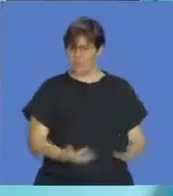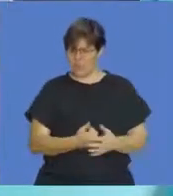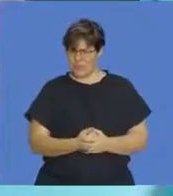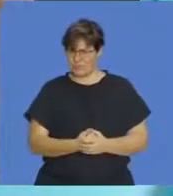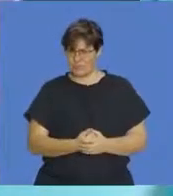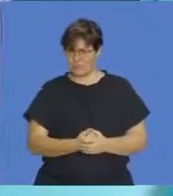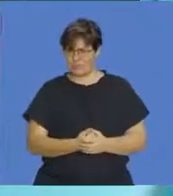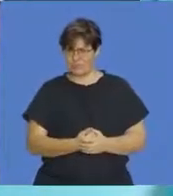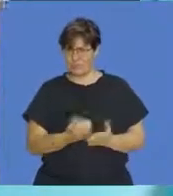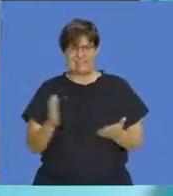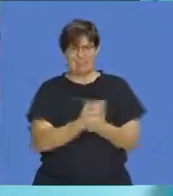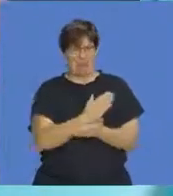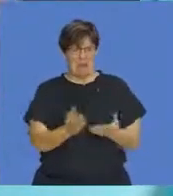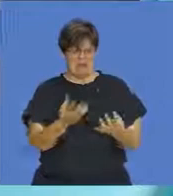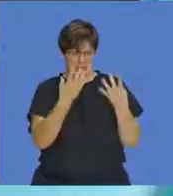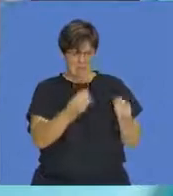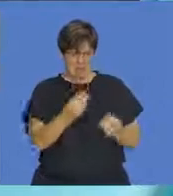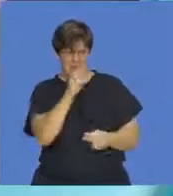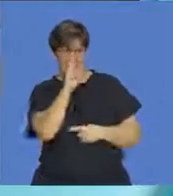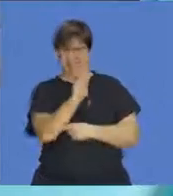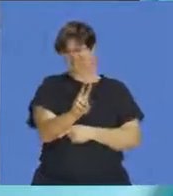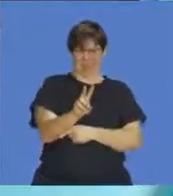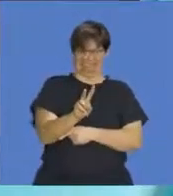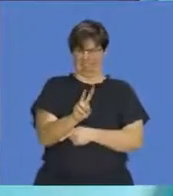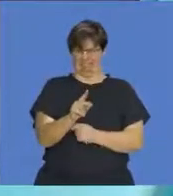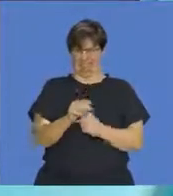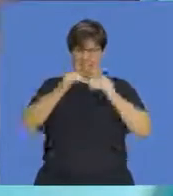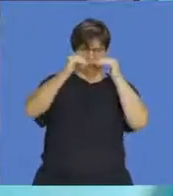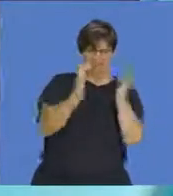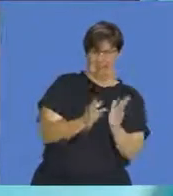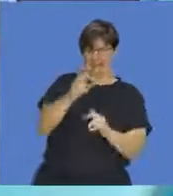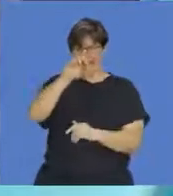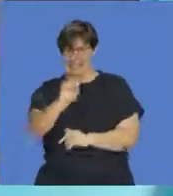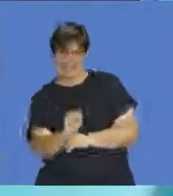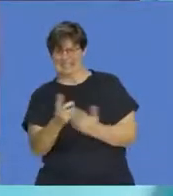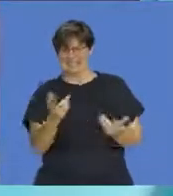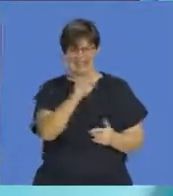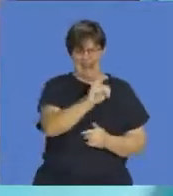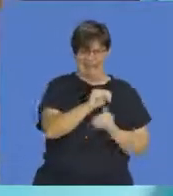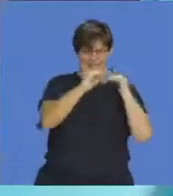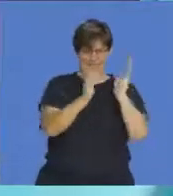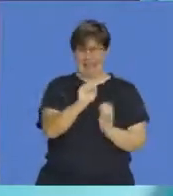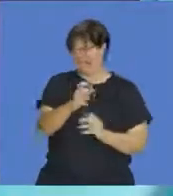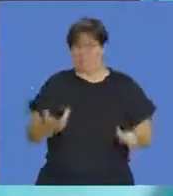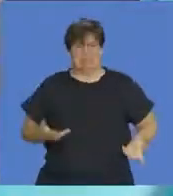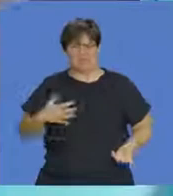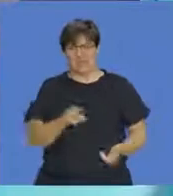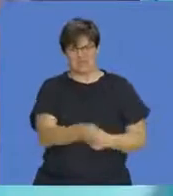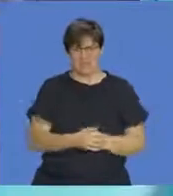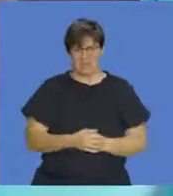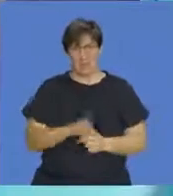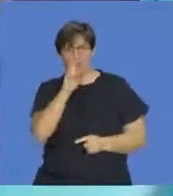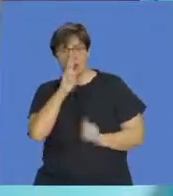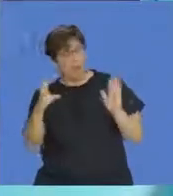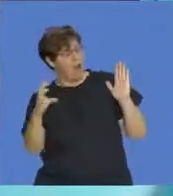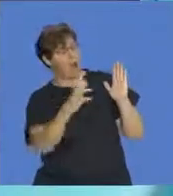people don't like the little numbers and the end brackets S. Is there a way that we can visualize what